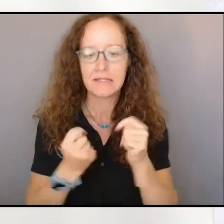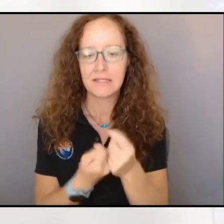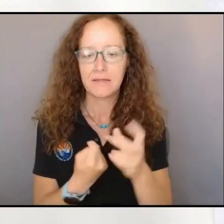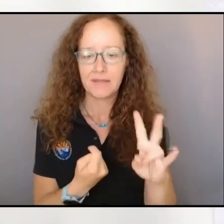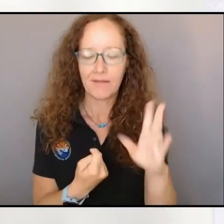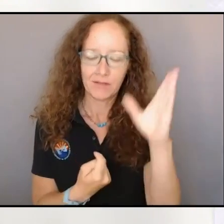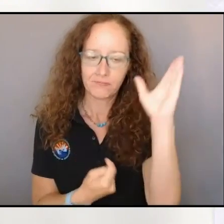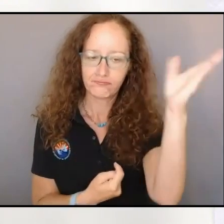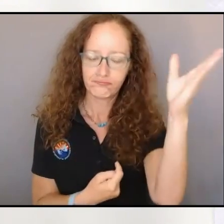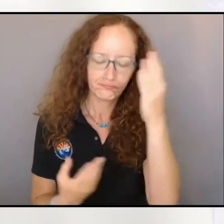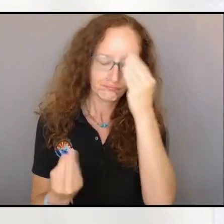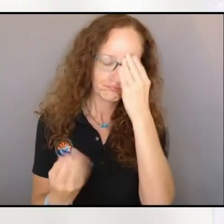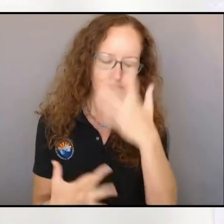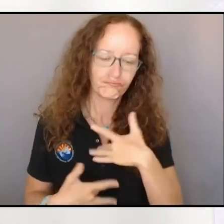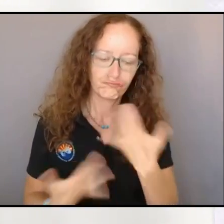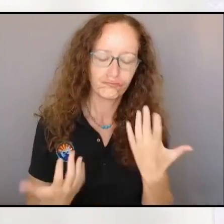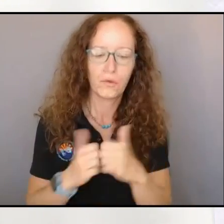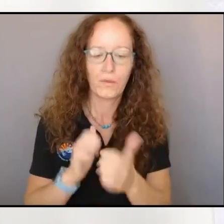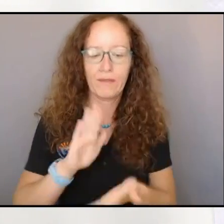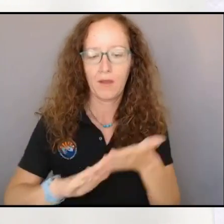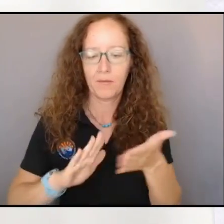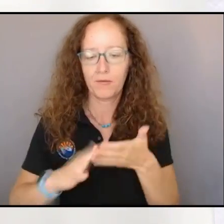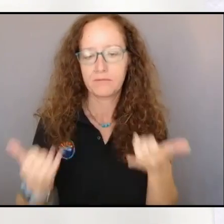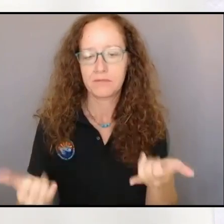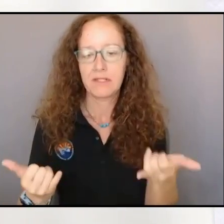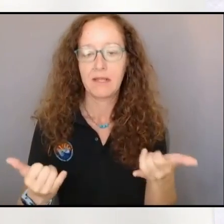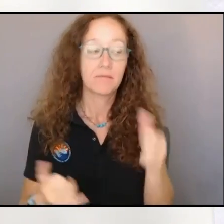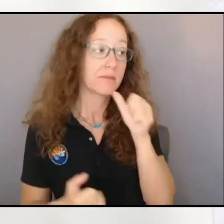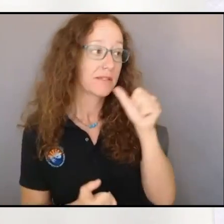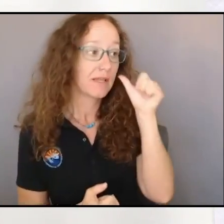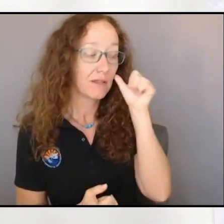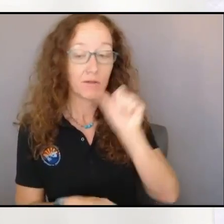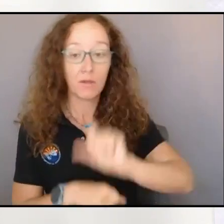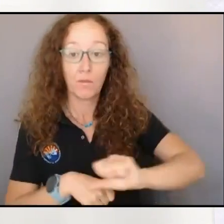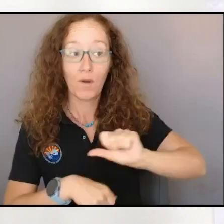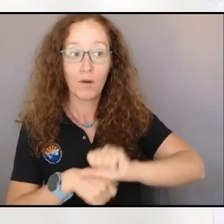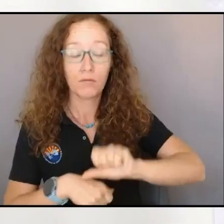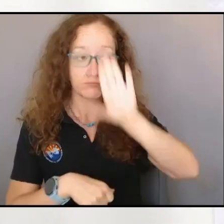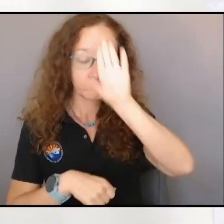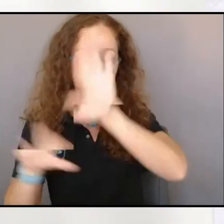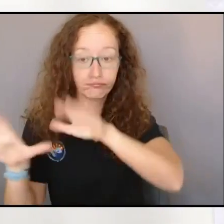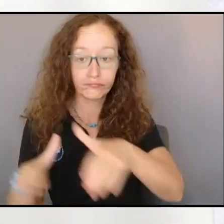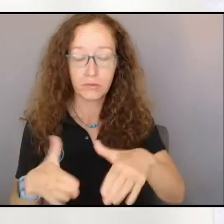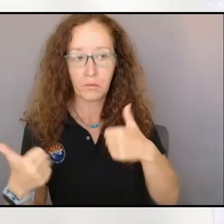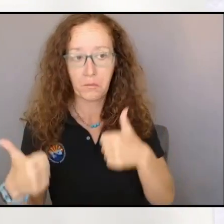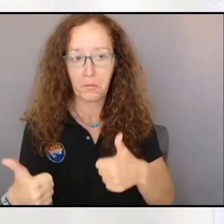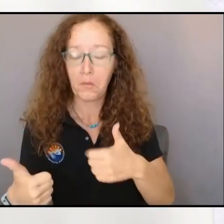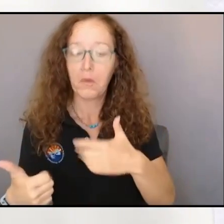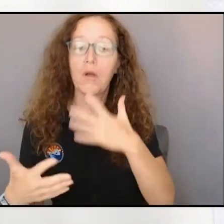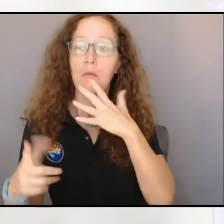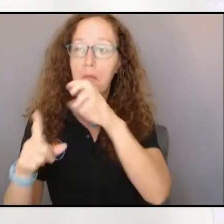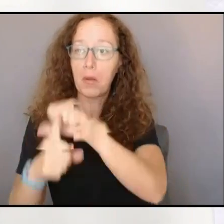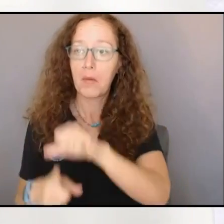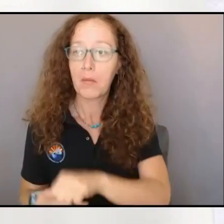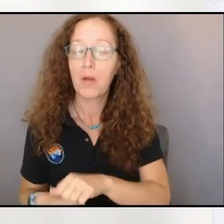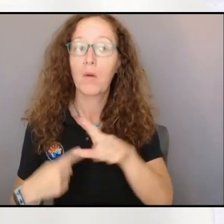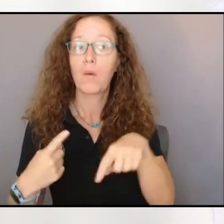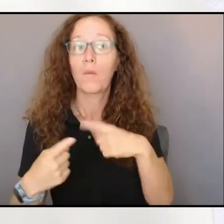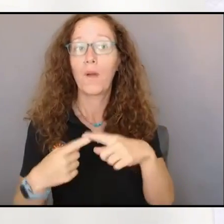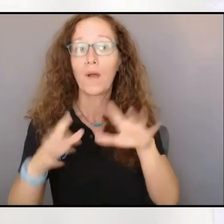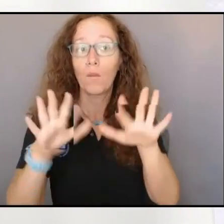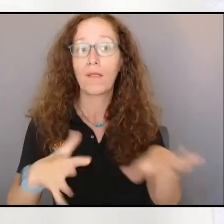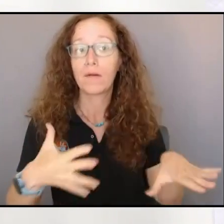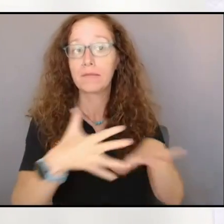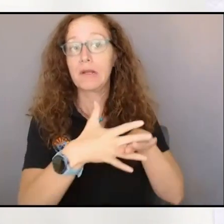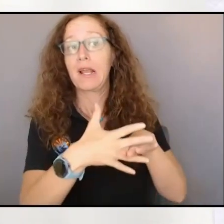was a good day for the folks when the weather allowed them to actually get out and get some work done. They took advantage of the early morning